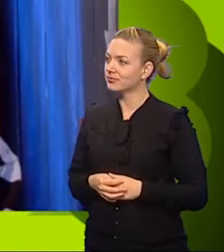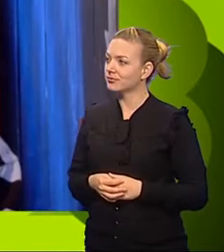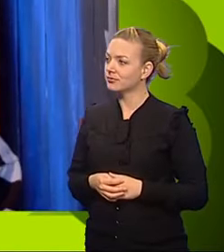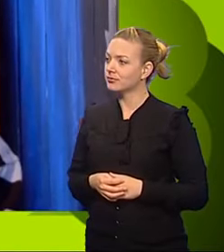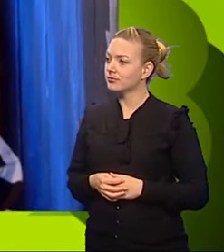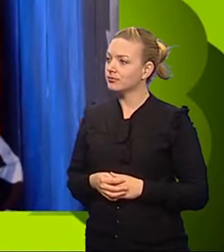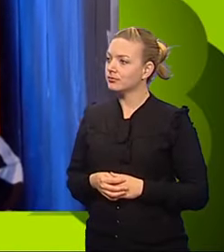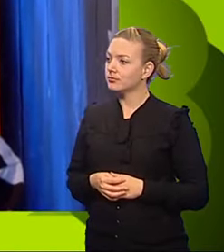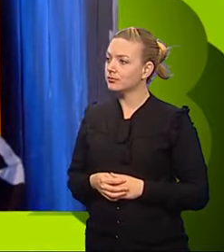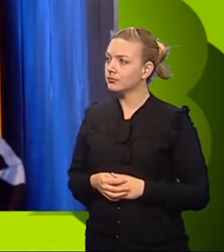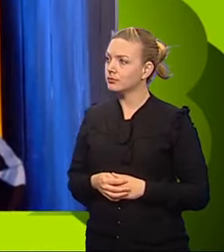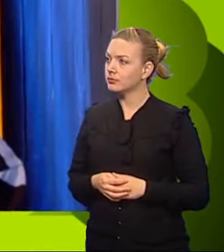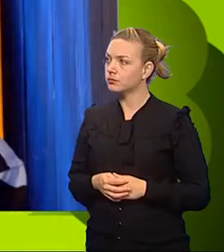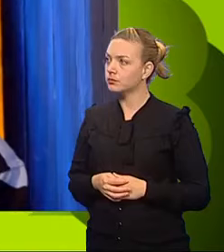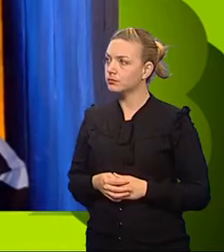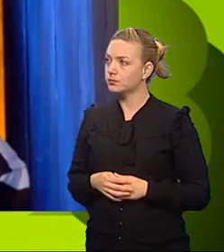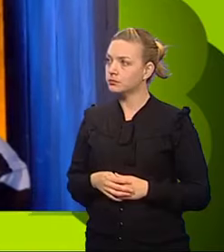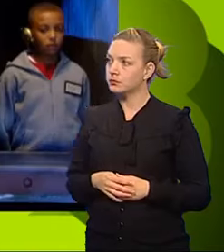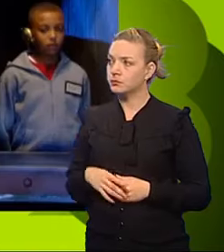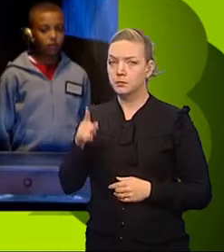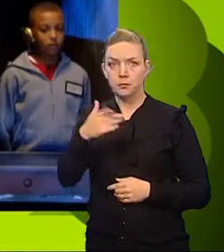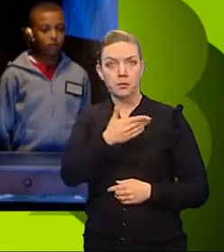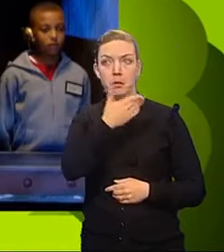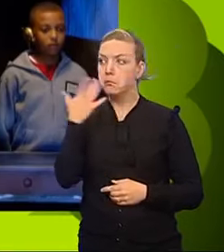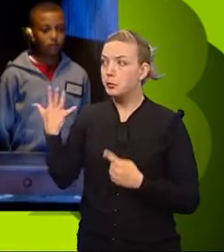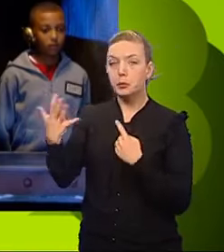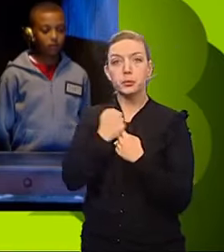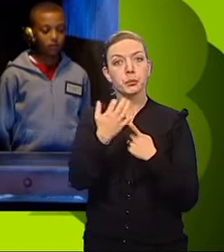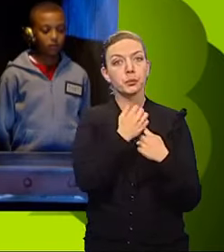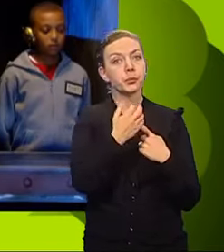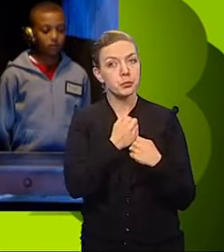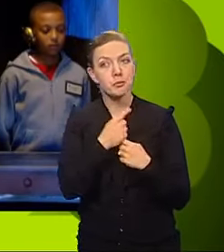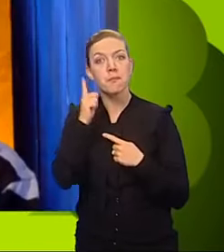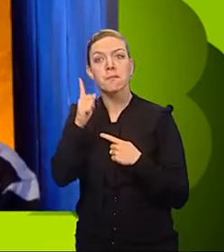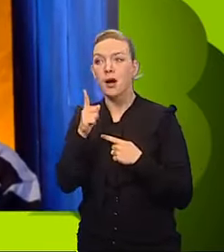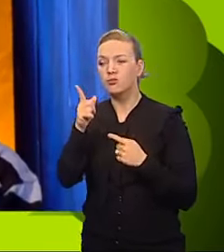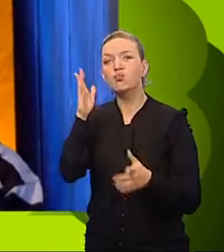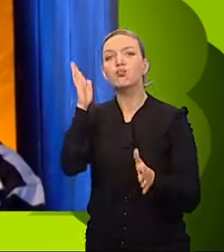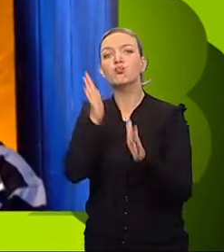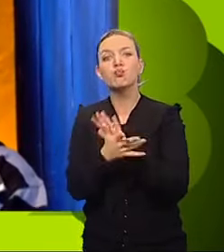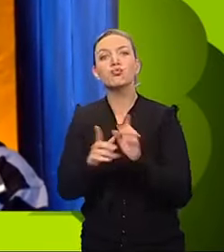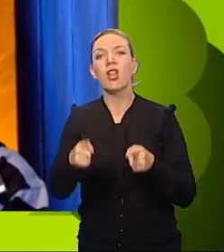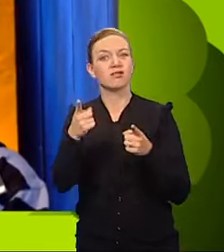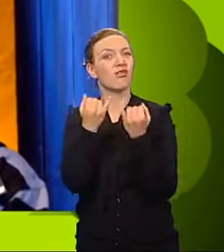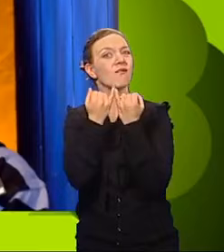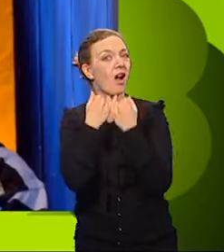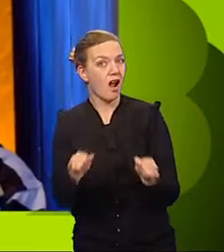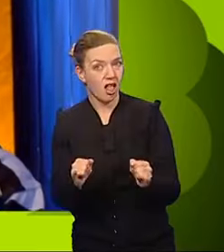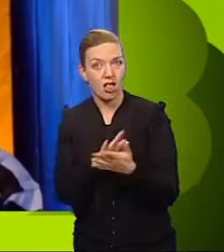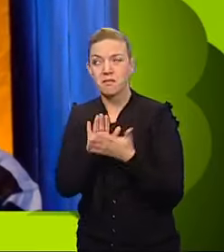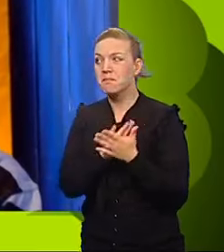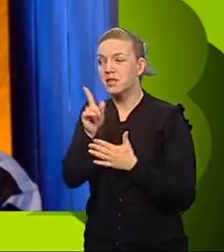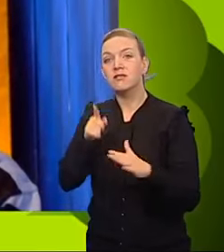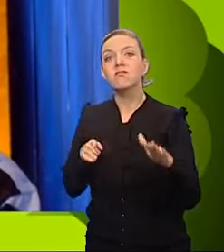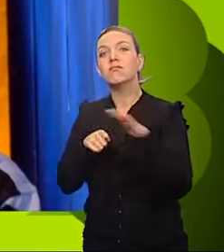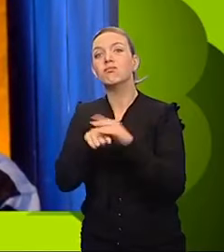Elliot, although you are undetected, you failed to sabotage the challenge. Therefore, you will not be leaving